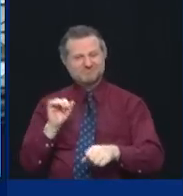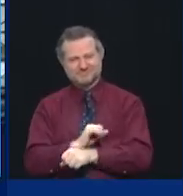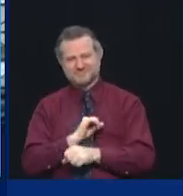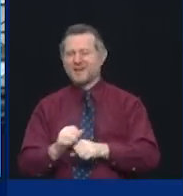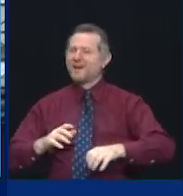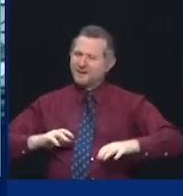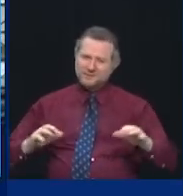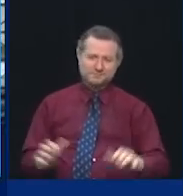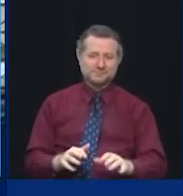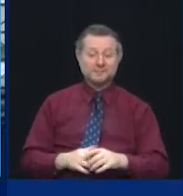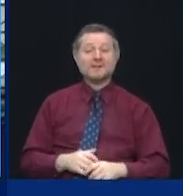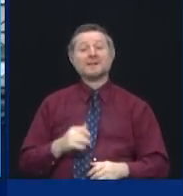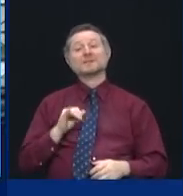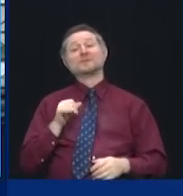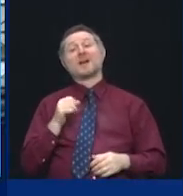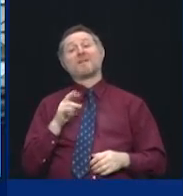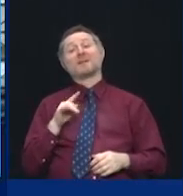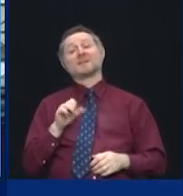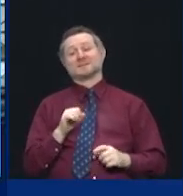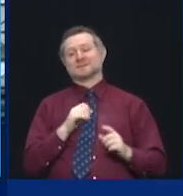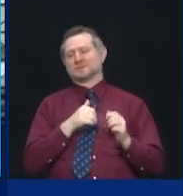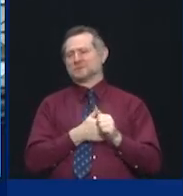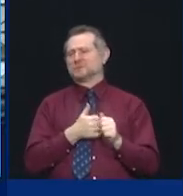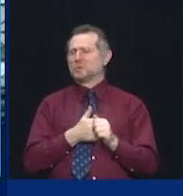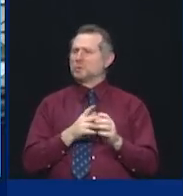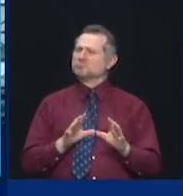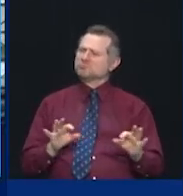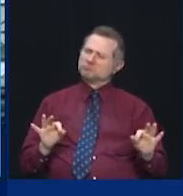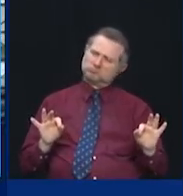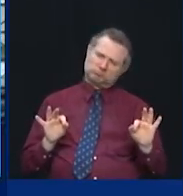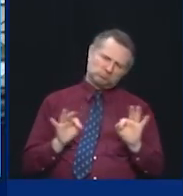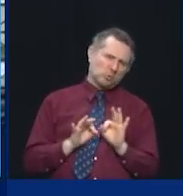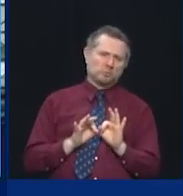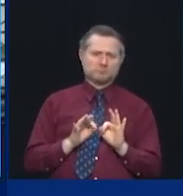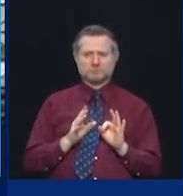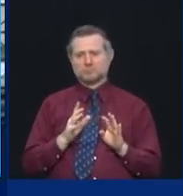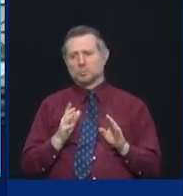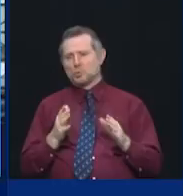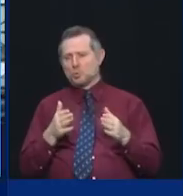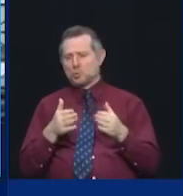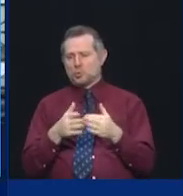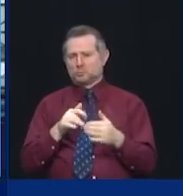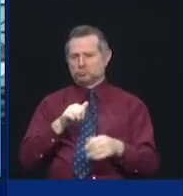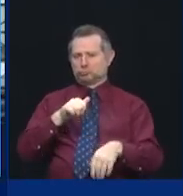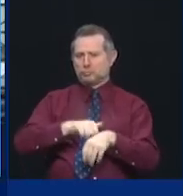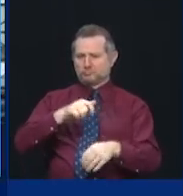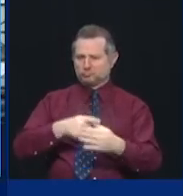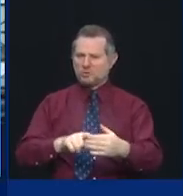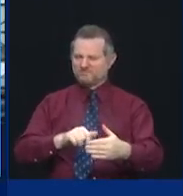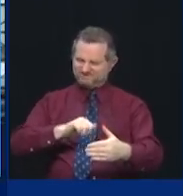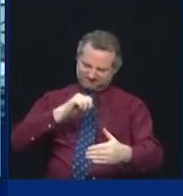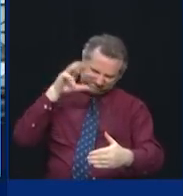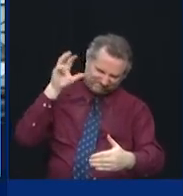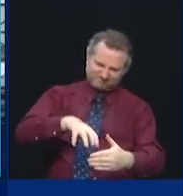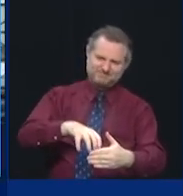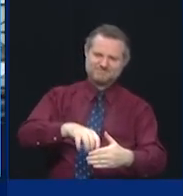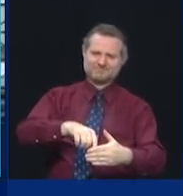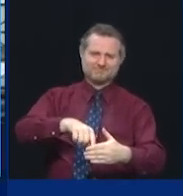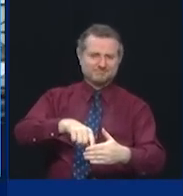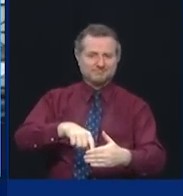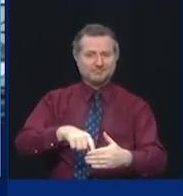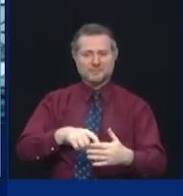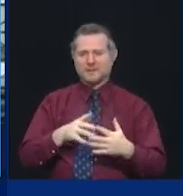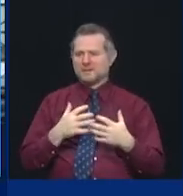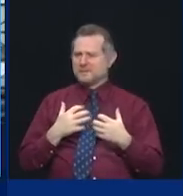And Javits was a cornerstone of it. Javits was bold. It was ambitious. It was going to be